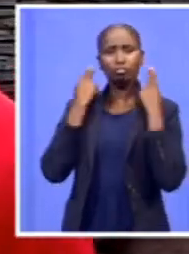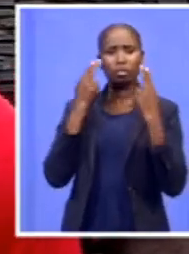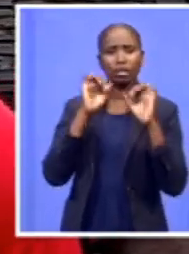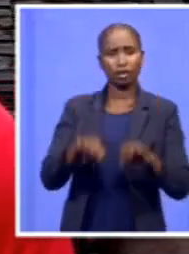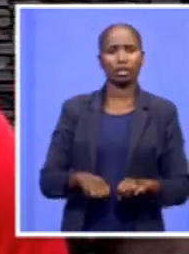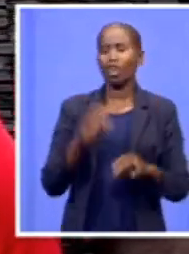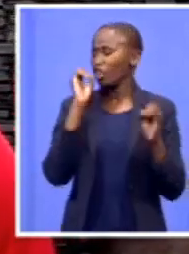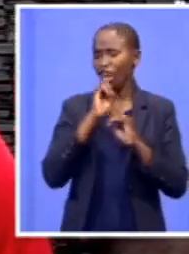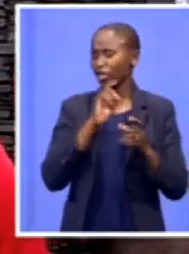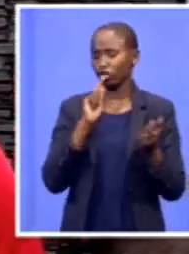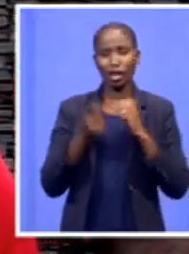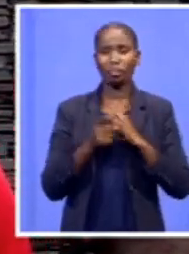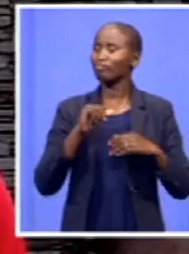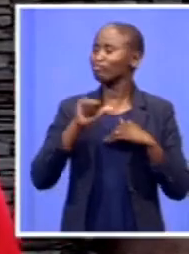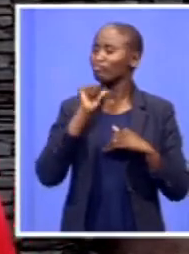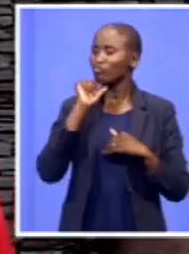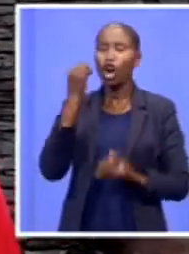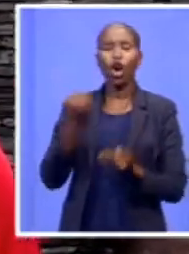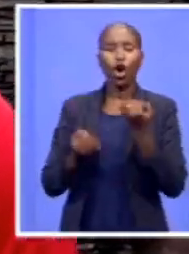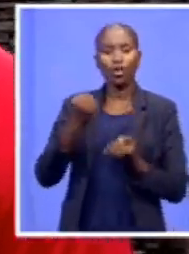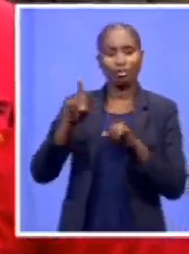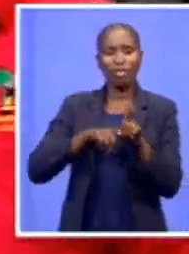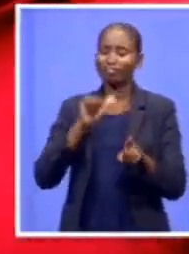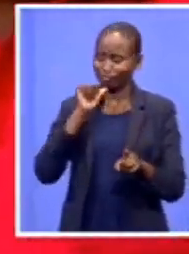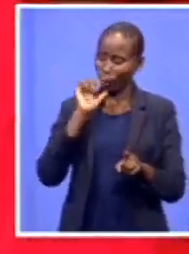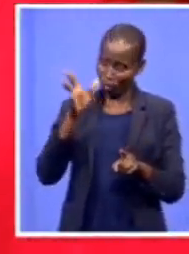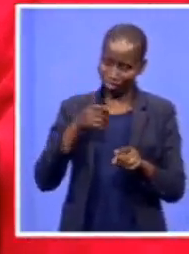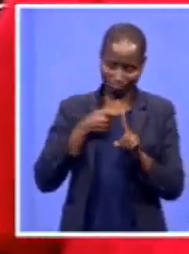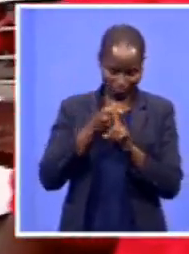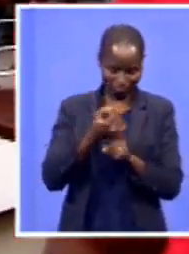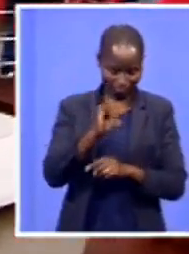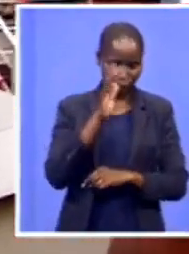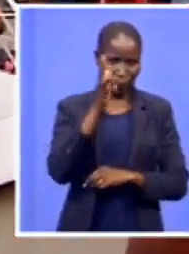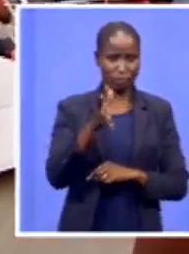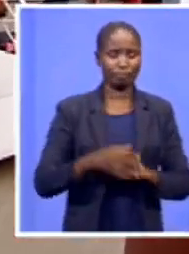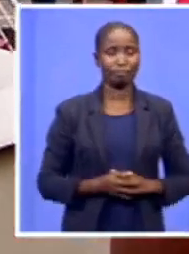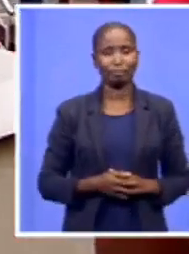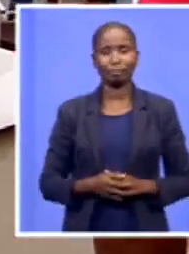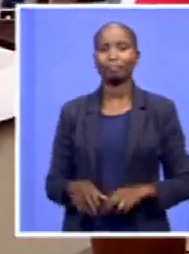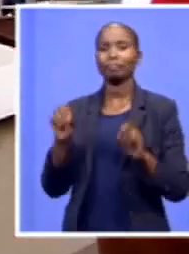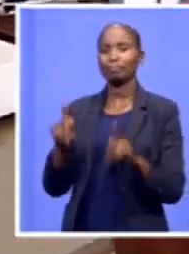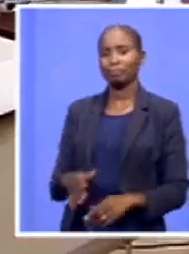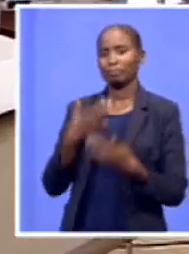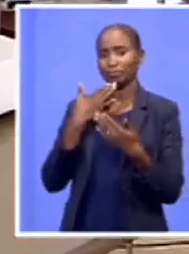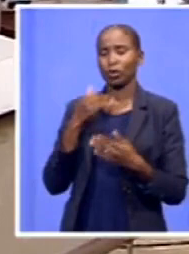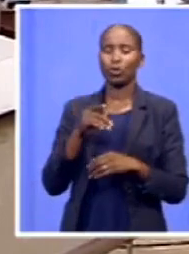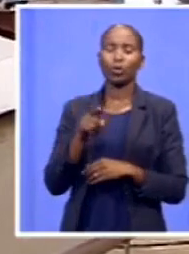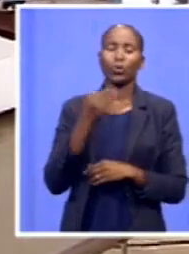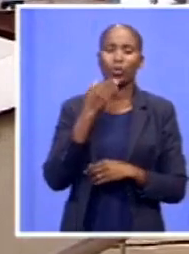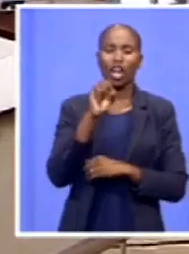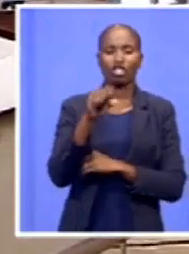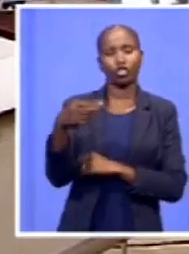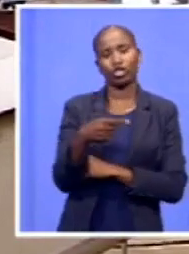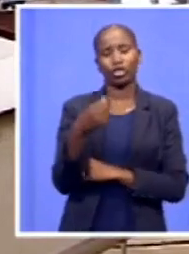we're going to speak truth to power. Mr. Lamine, thank you so much for your time. Of course, that was the Secretary General of the EFF, Mr. Marshall Lamine, just unpacking